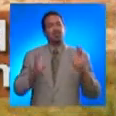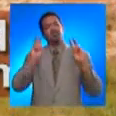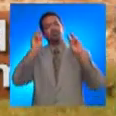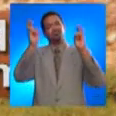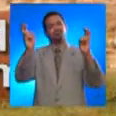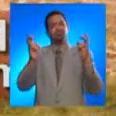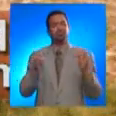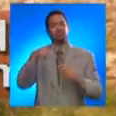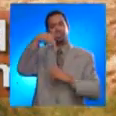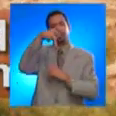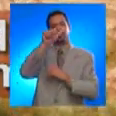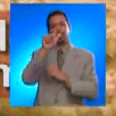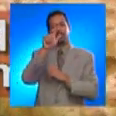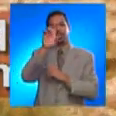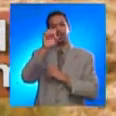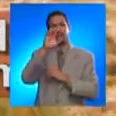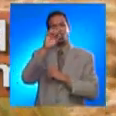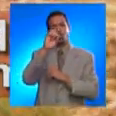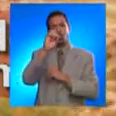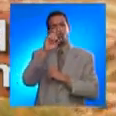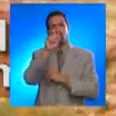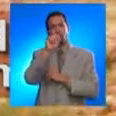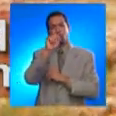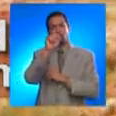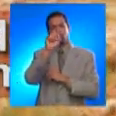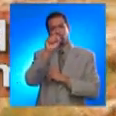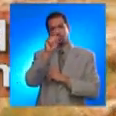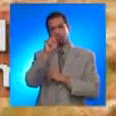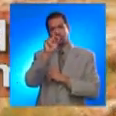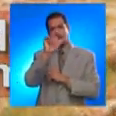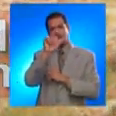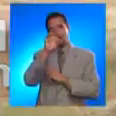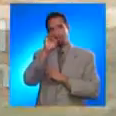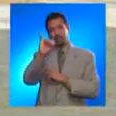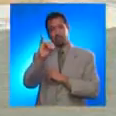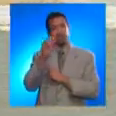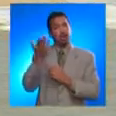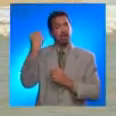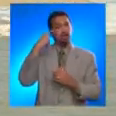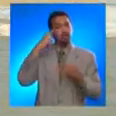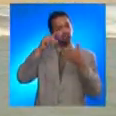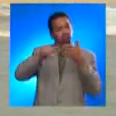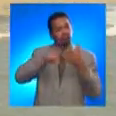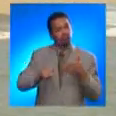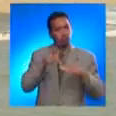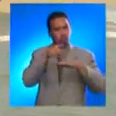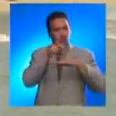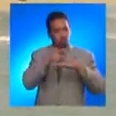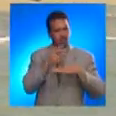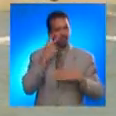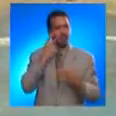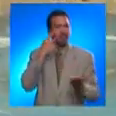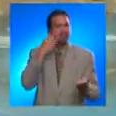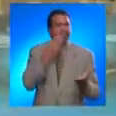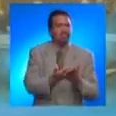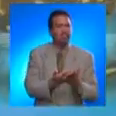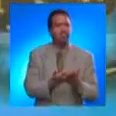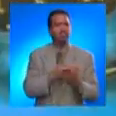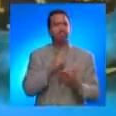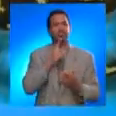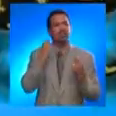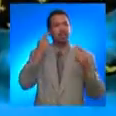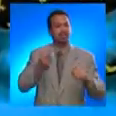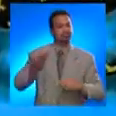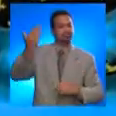study of paleo tsunamis. These kinds of studies have been done in Puerto Rico, showing that the island has been affected by